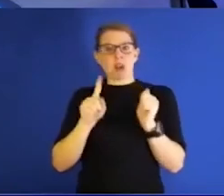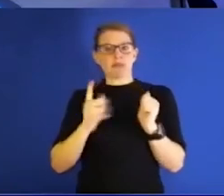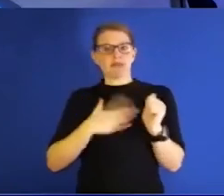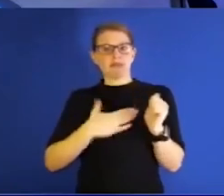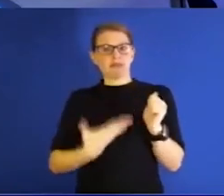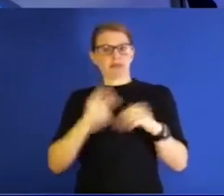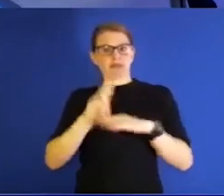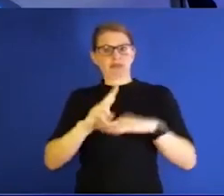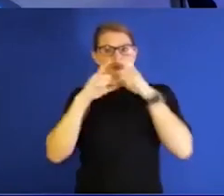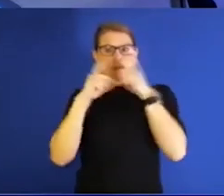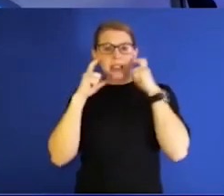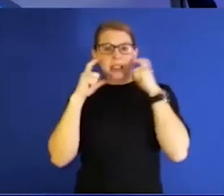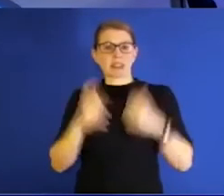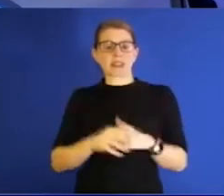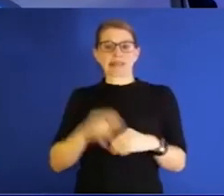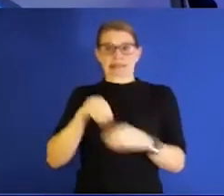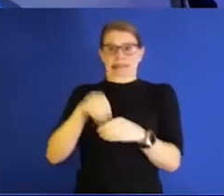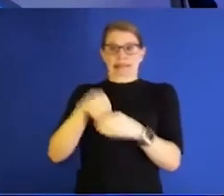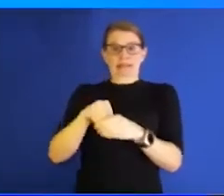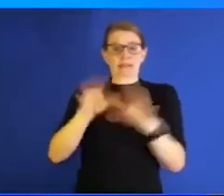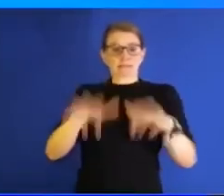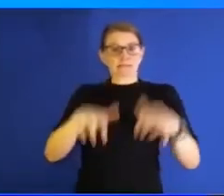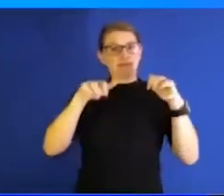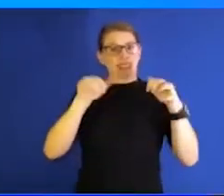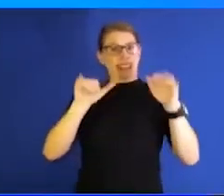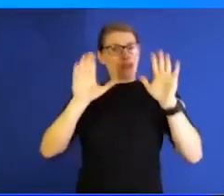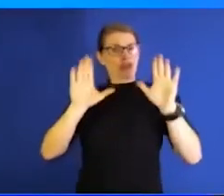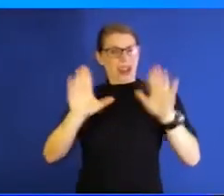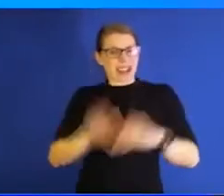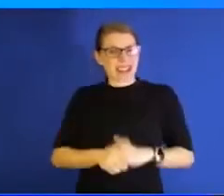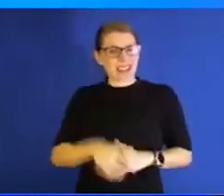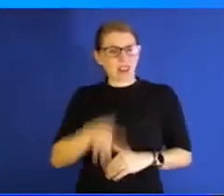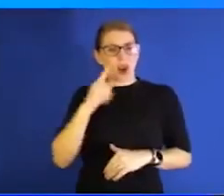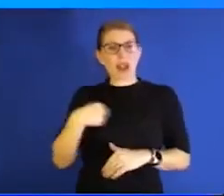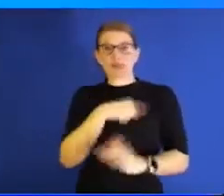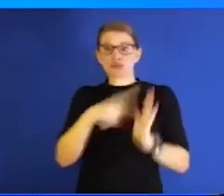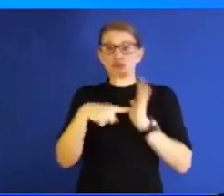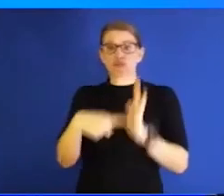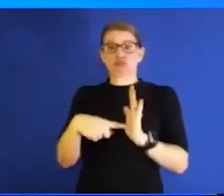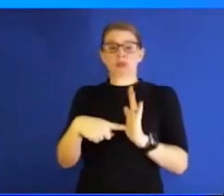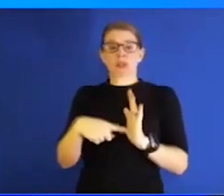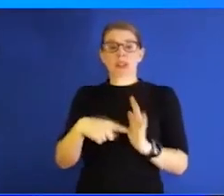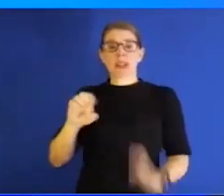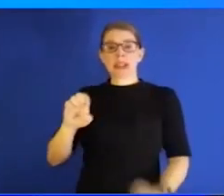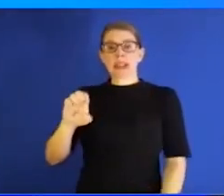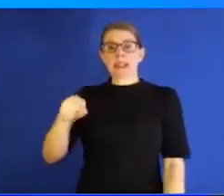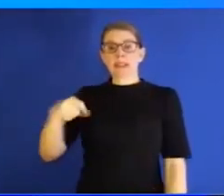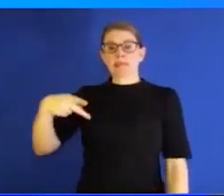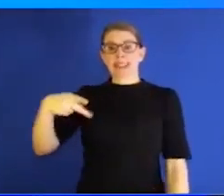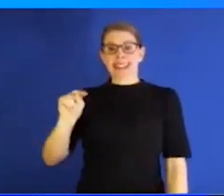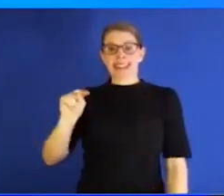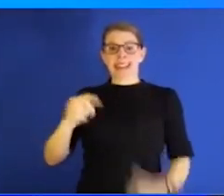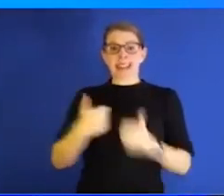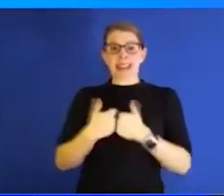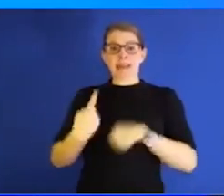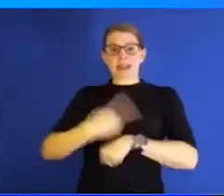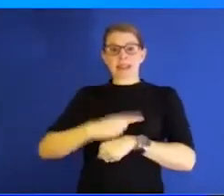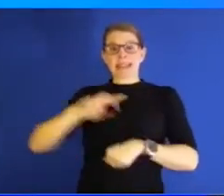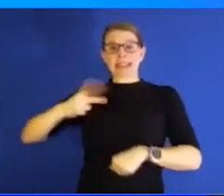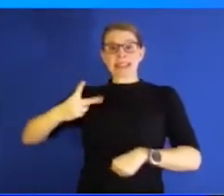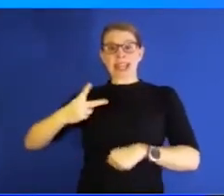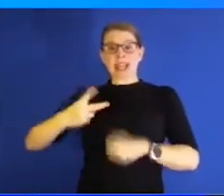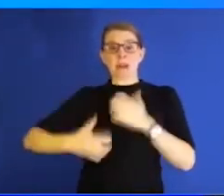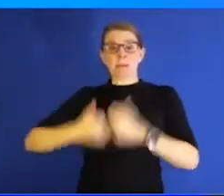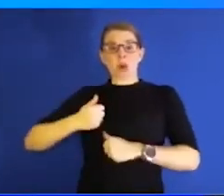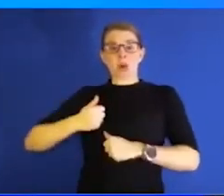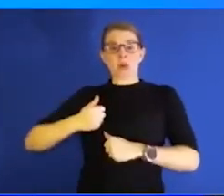which was great. It was great for us to demonstrate that. That was ESPN game day, second most watched ESPN game day in